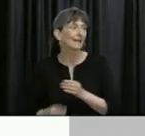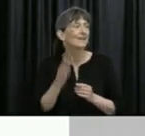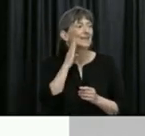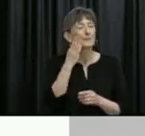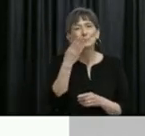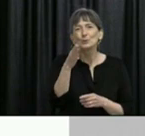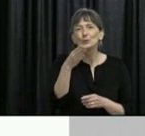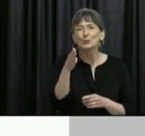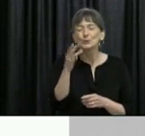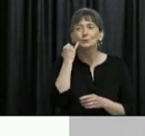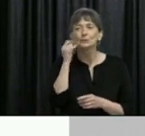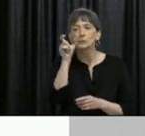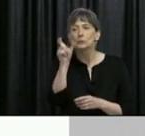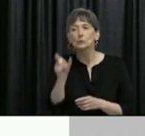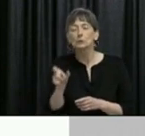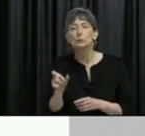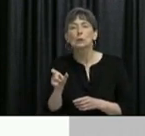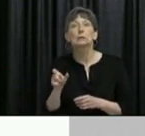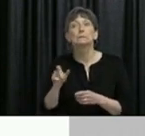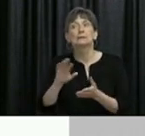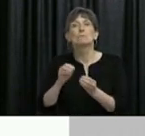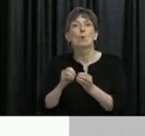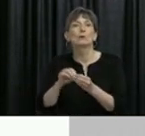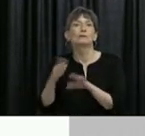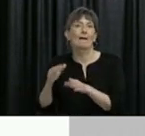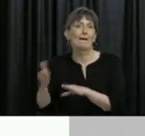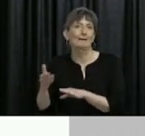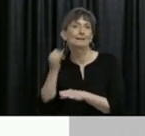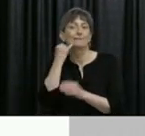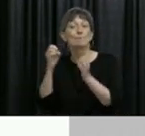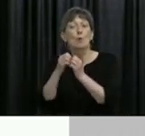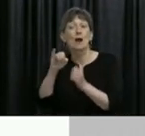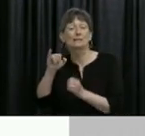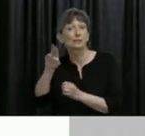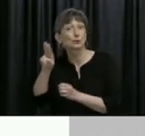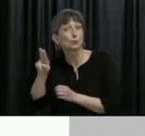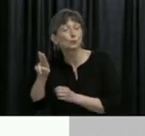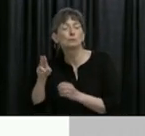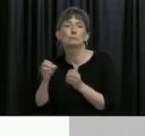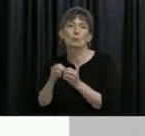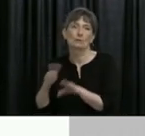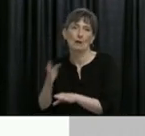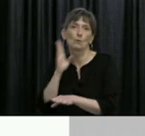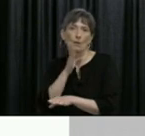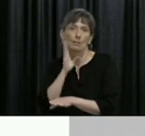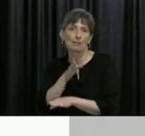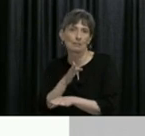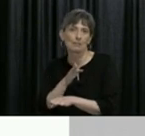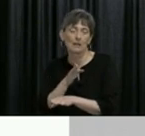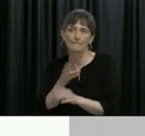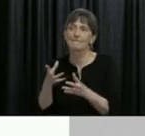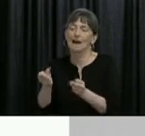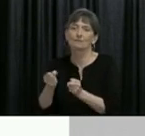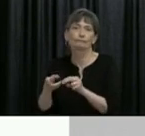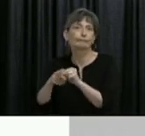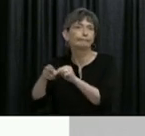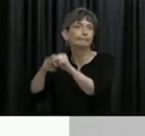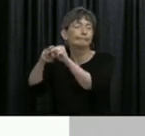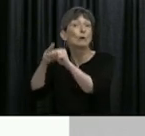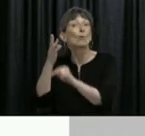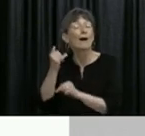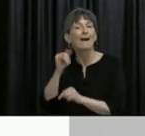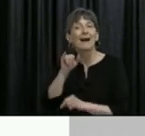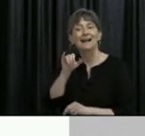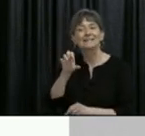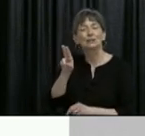people in the ICU that the number of death actually goes up, not at a very high rate, only because your